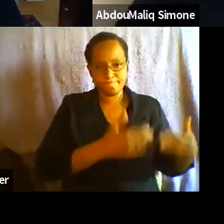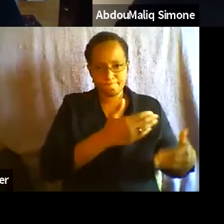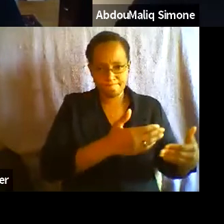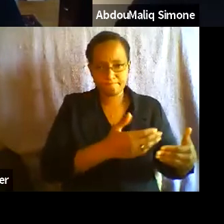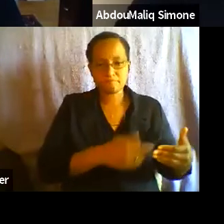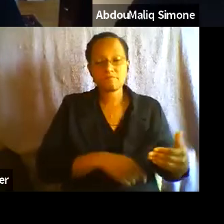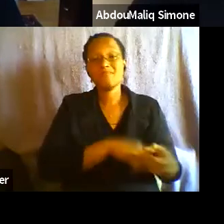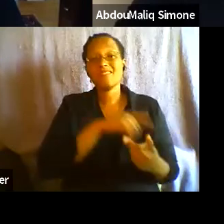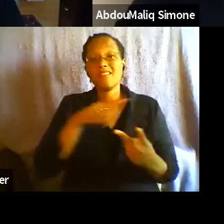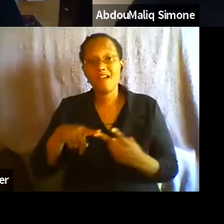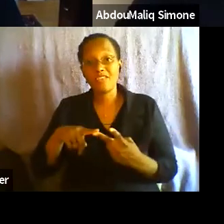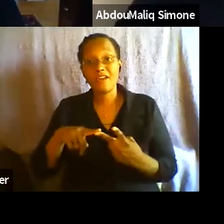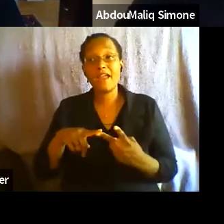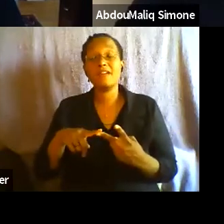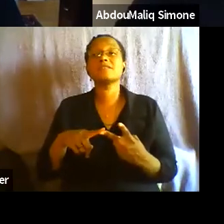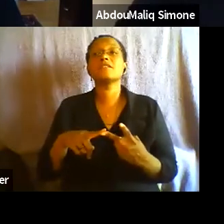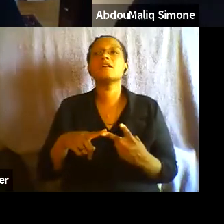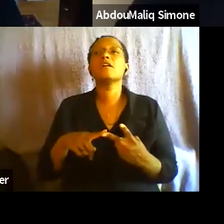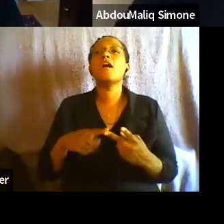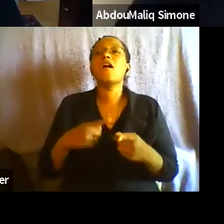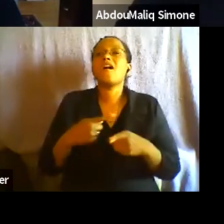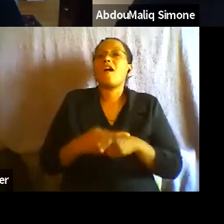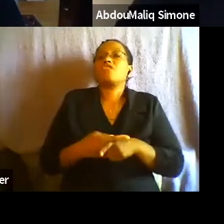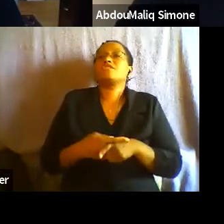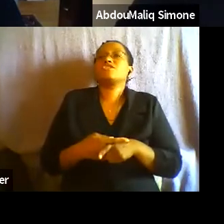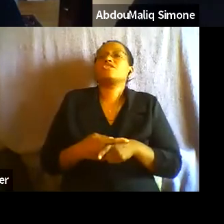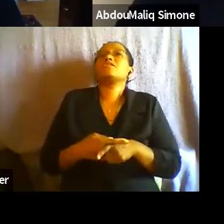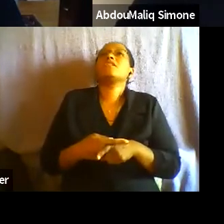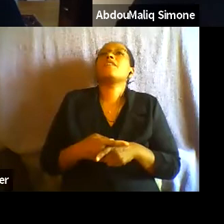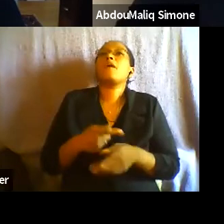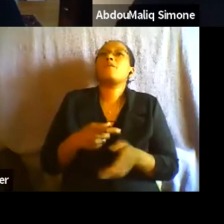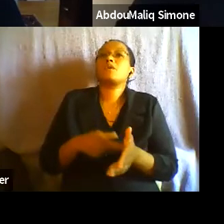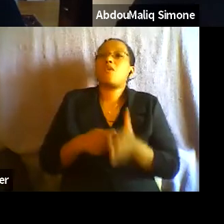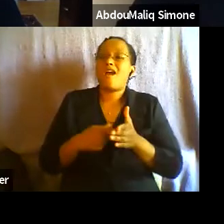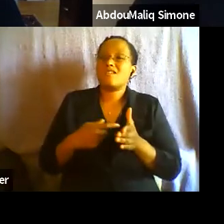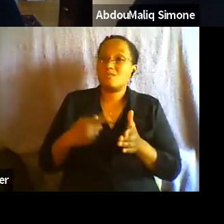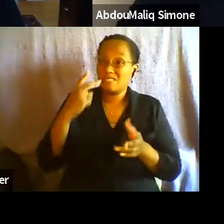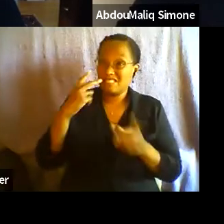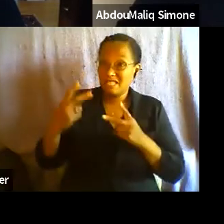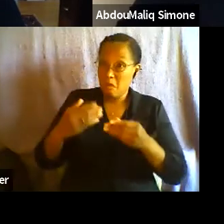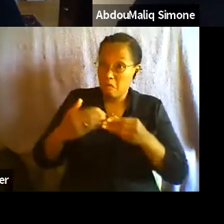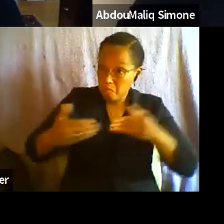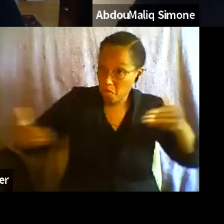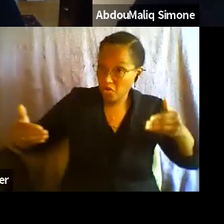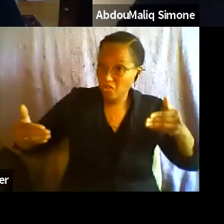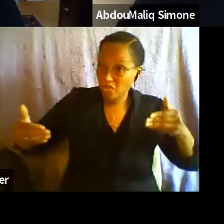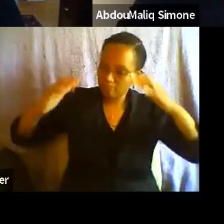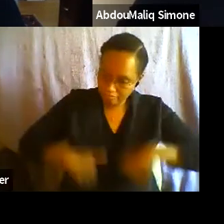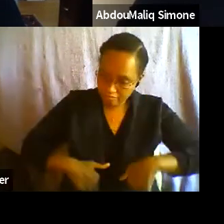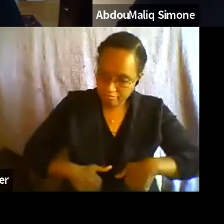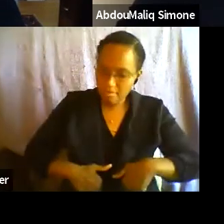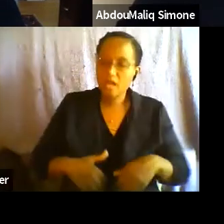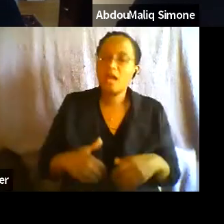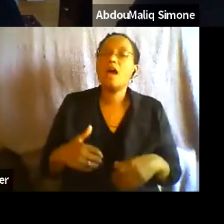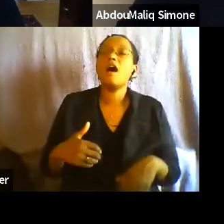contradiction that requires that we undo borders and all of the kind of work that the